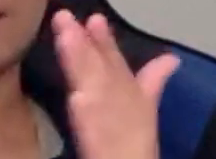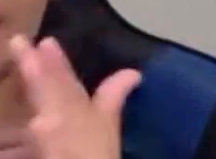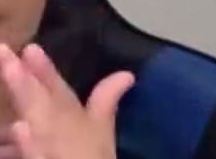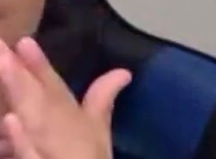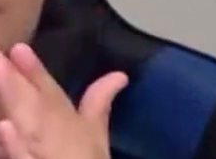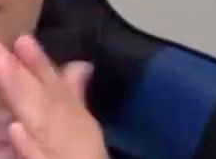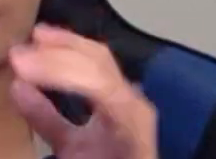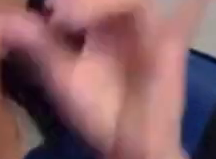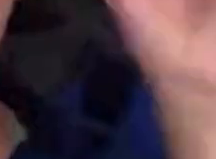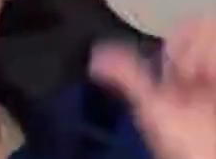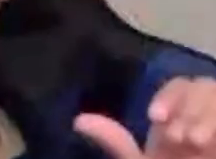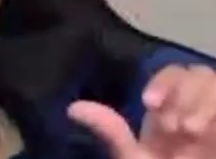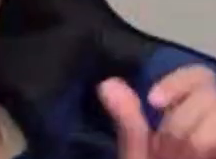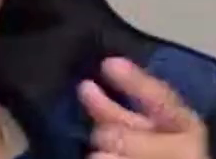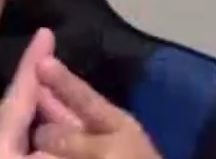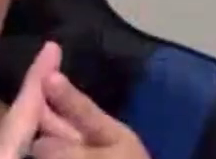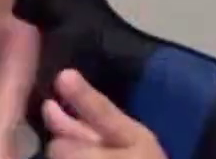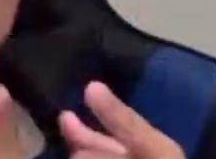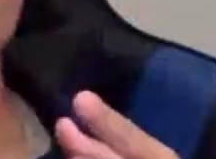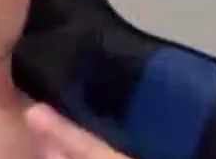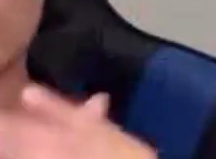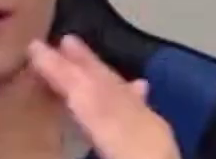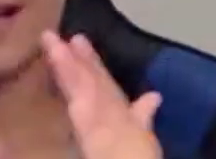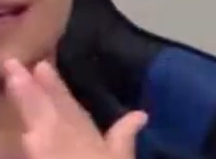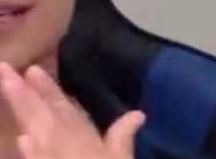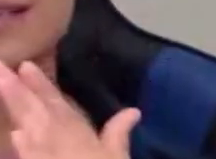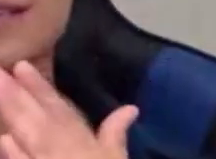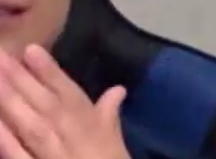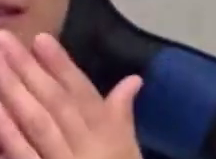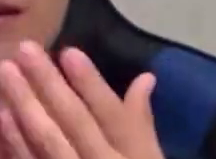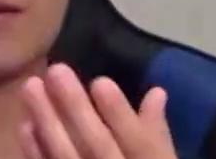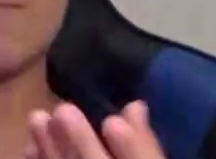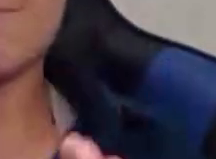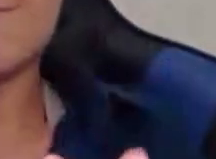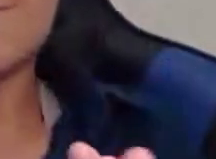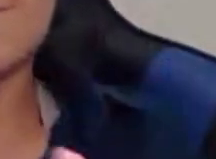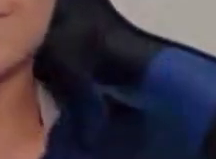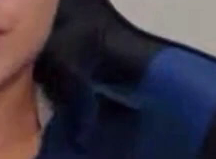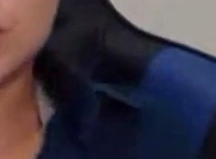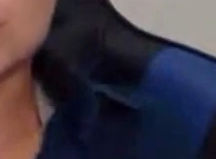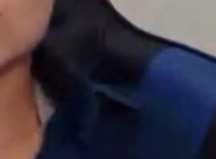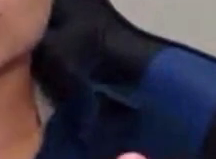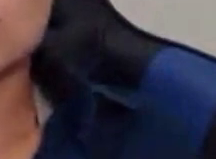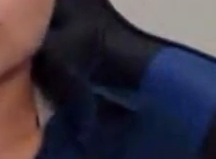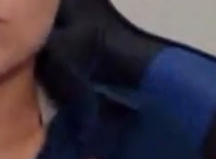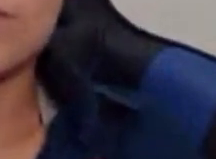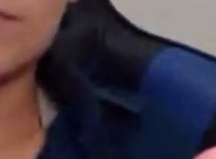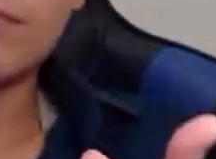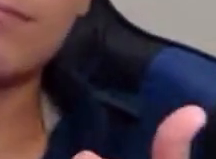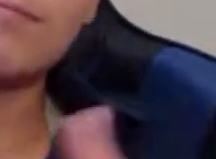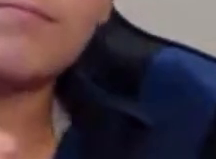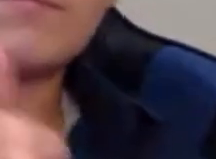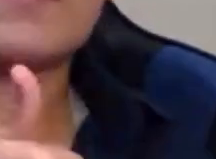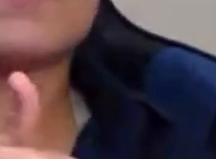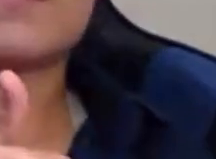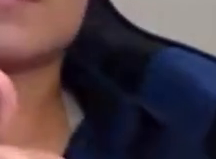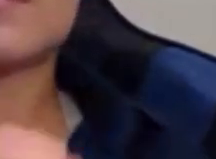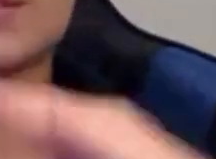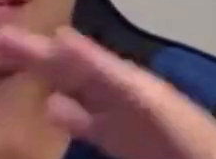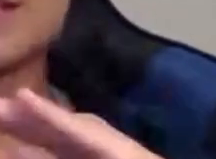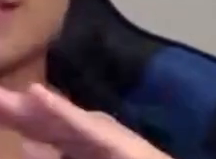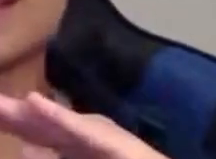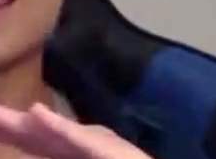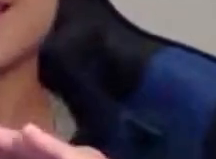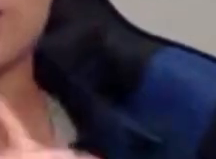the material basis of that hierarchy, which is the theft of indigenous land and the continued occupation and exploitation